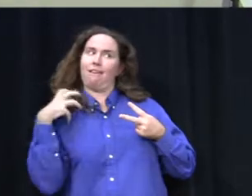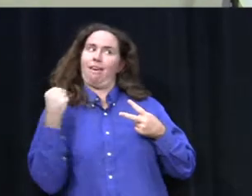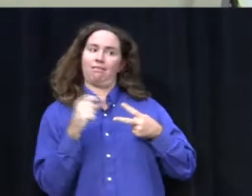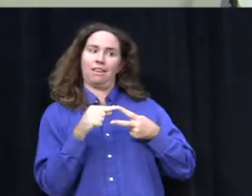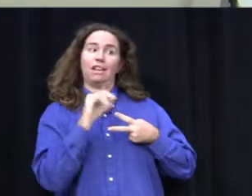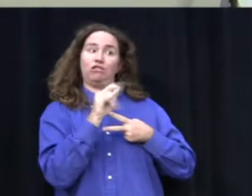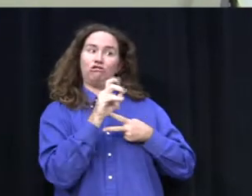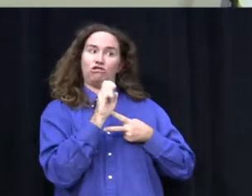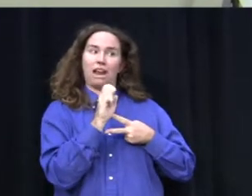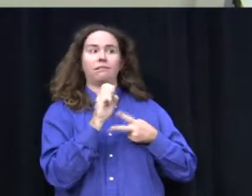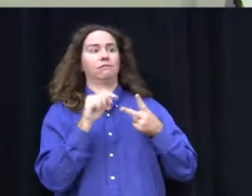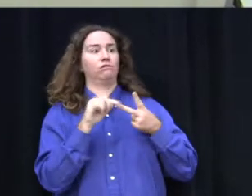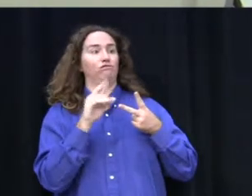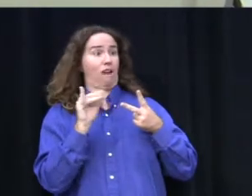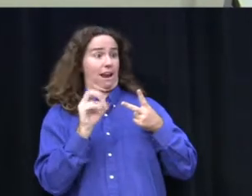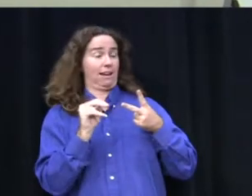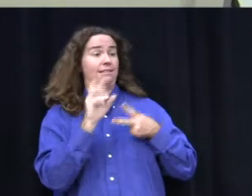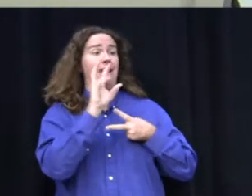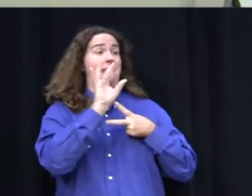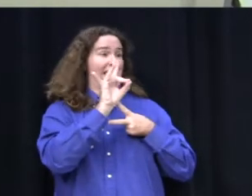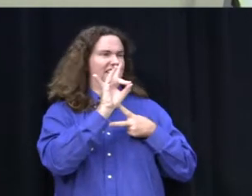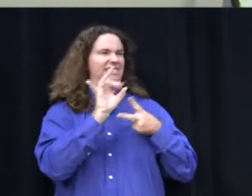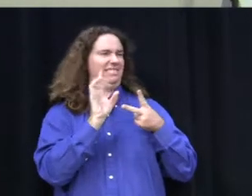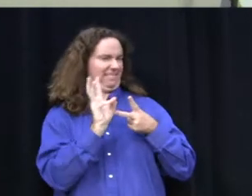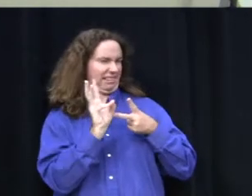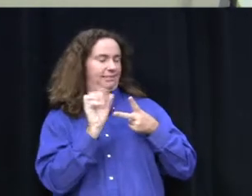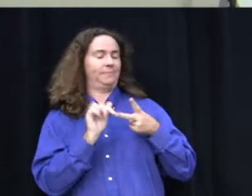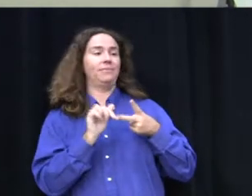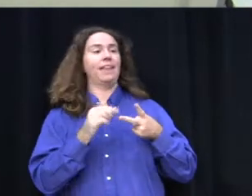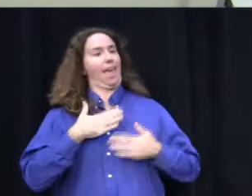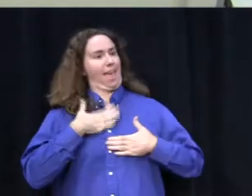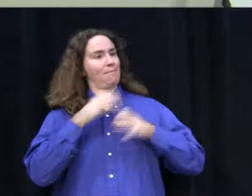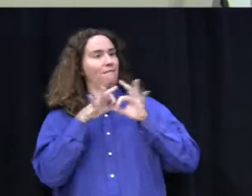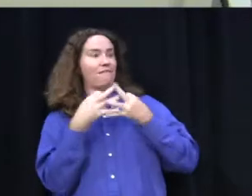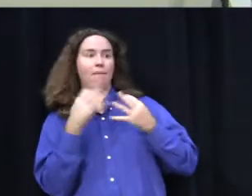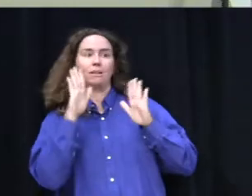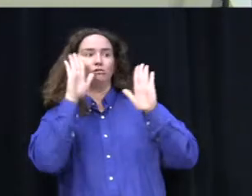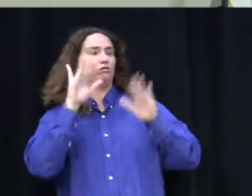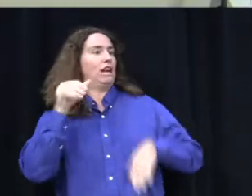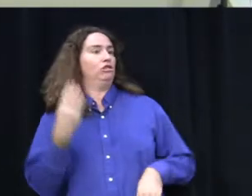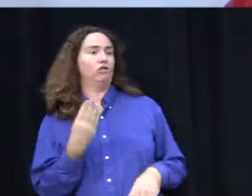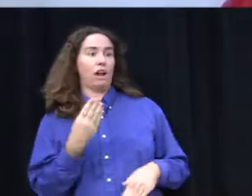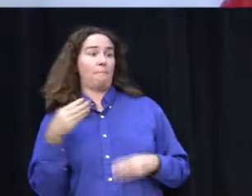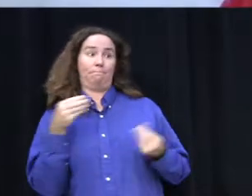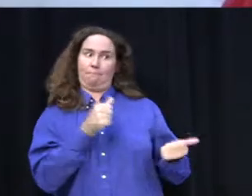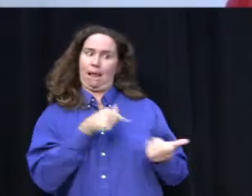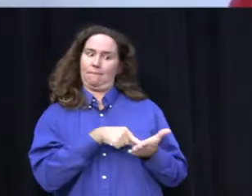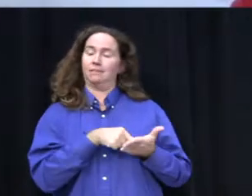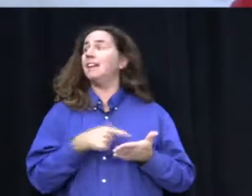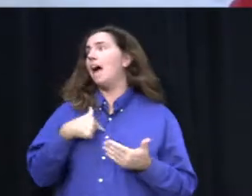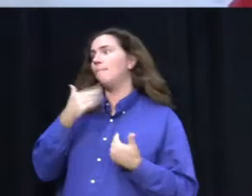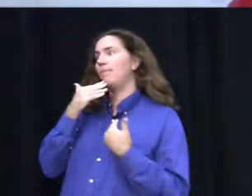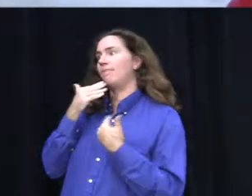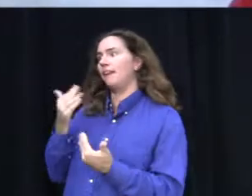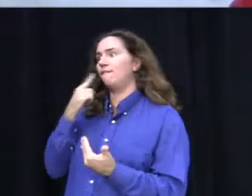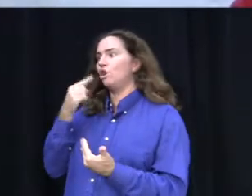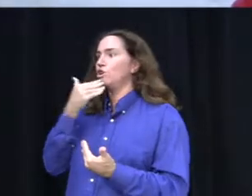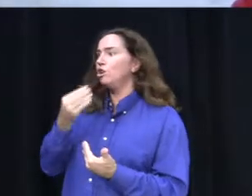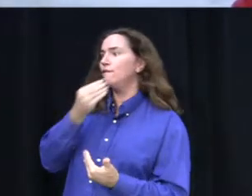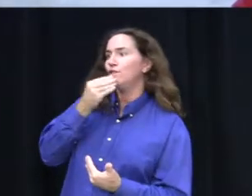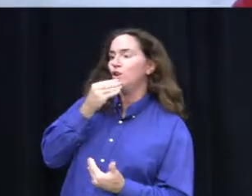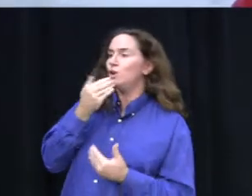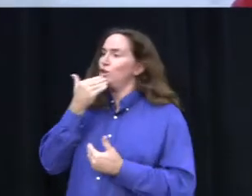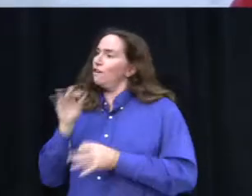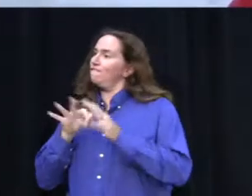Jake and Ryan, eight and six. Happy family, I have a great job, I'm able to pay my bills. I am thankful for good food, good